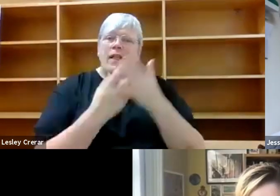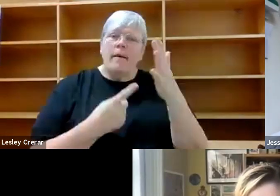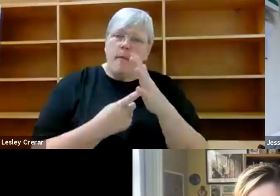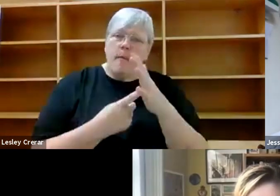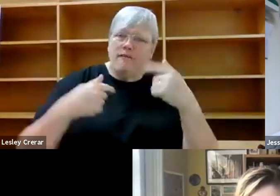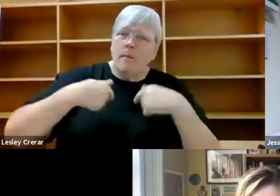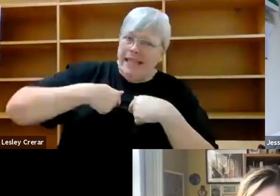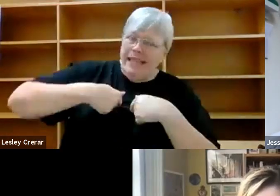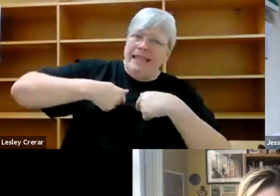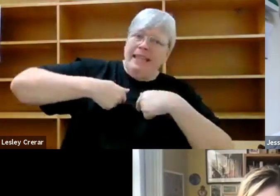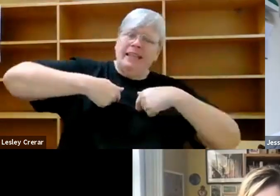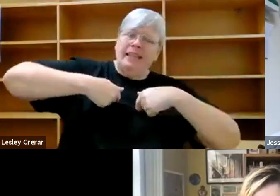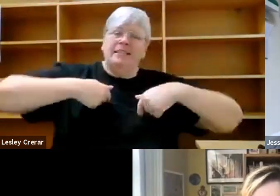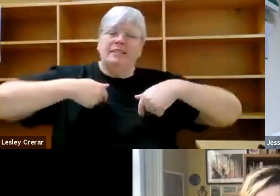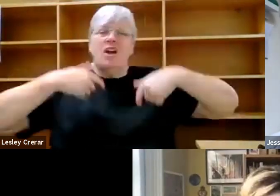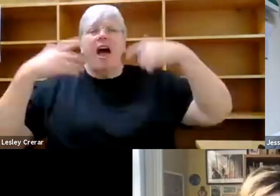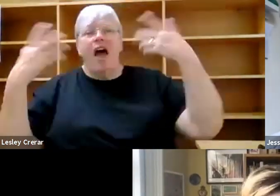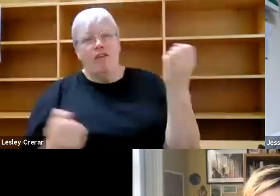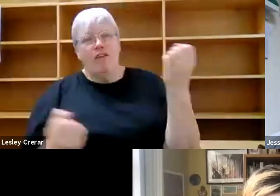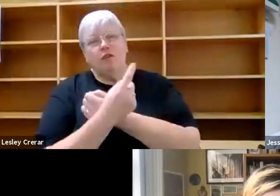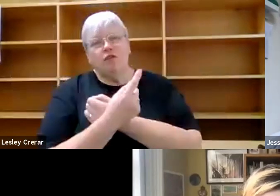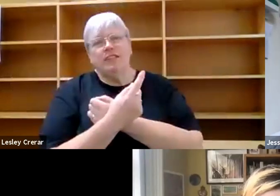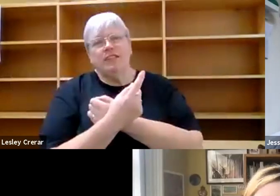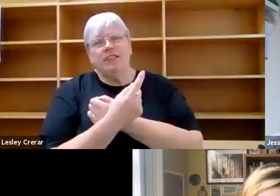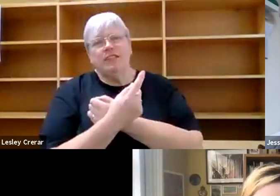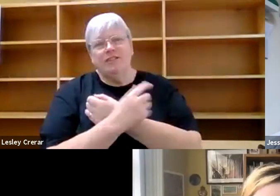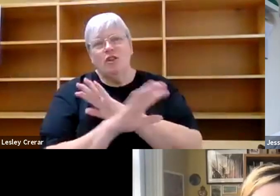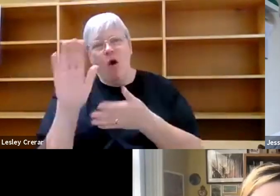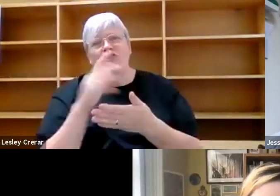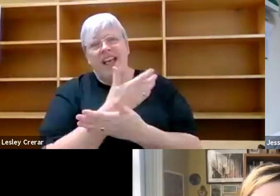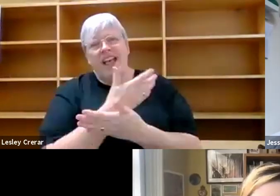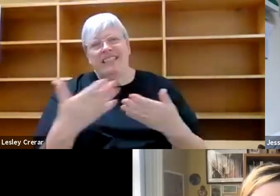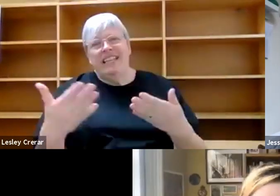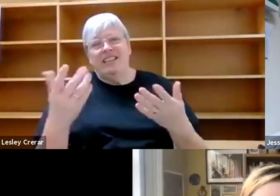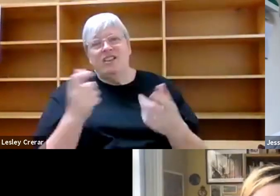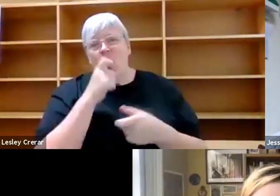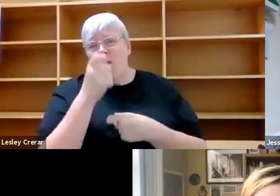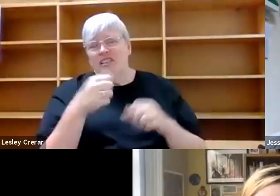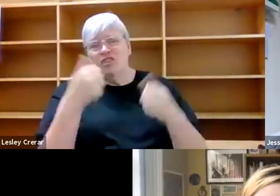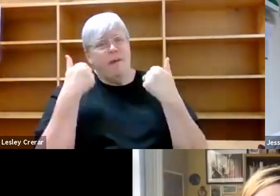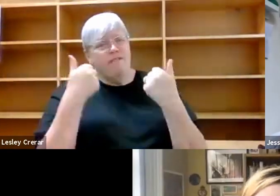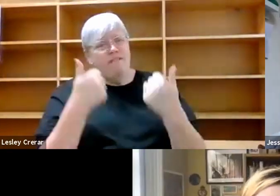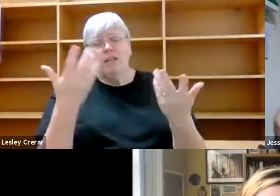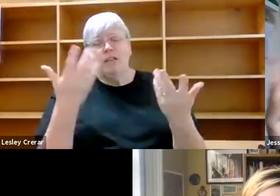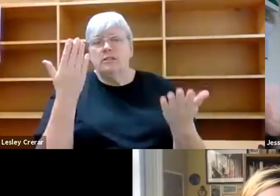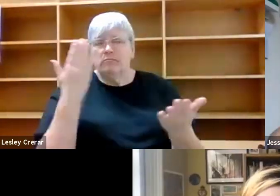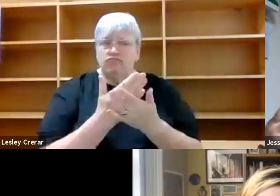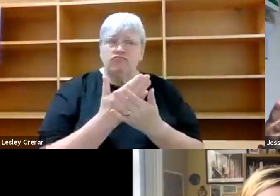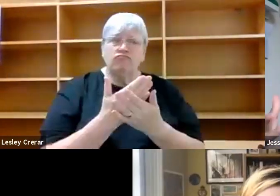to sort of like have that opportunity to occasionally not translate a word and for that to be enough because it's like, you know what we like.